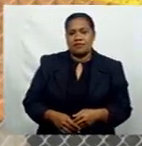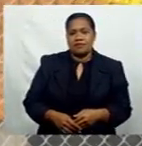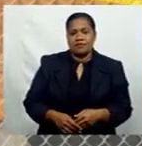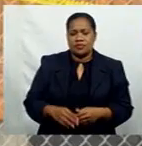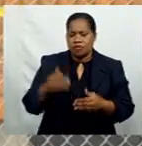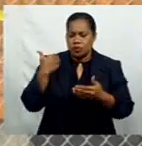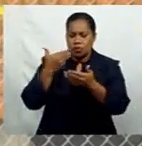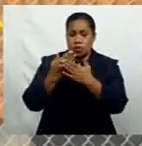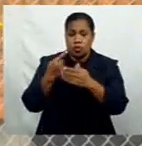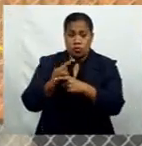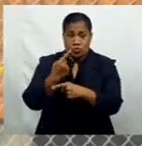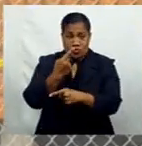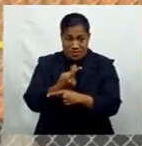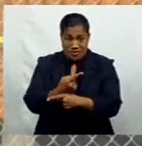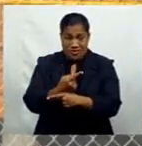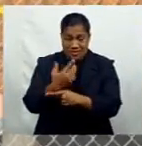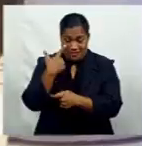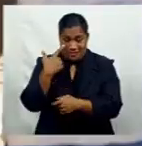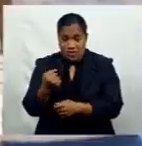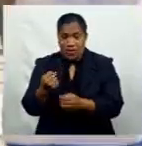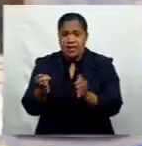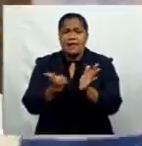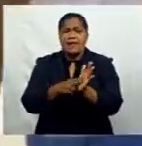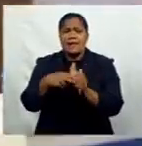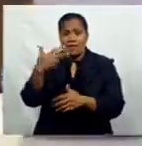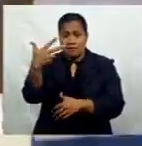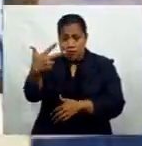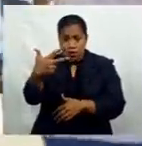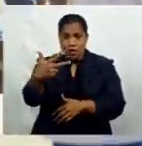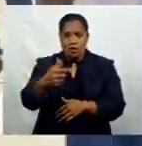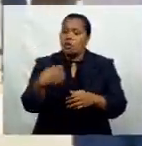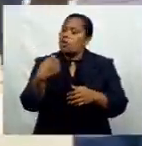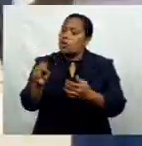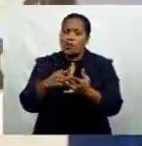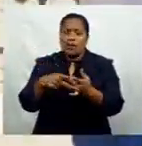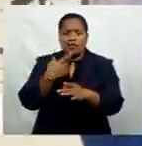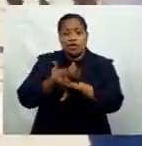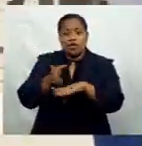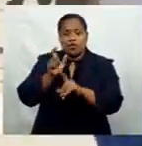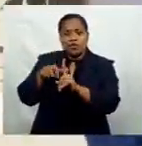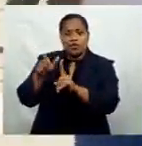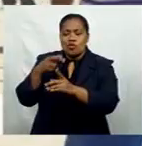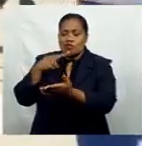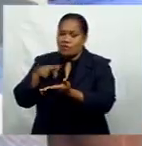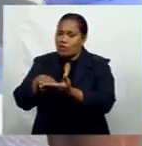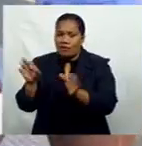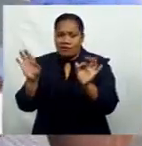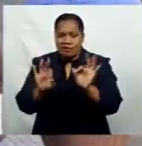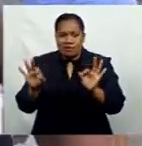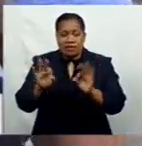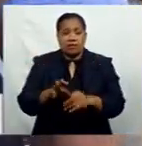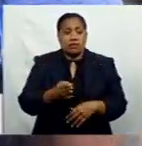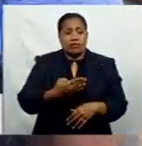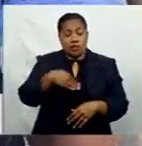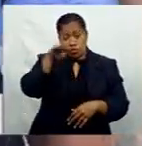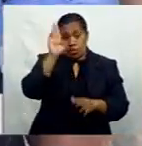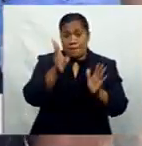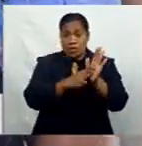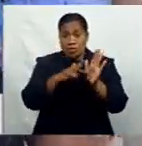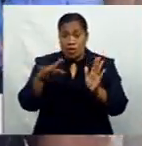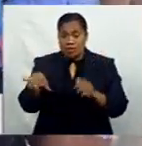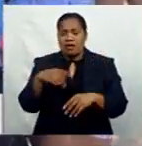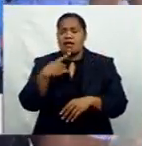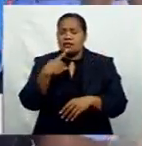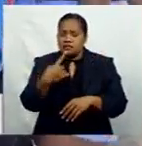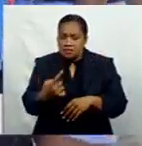lone positive case was detected in Mbawalu, no other new cases has been reported. However, Tui Madhuwata Ratuwilyame Katunivere says